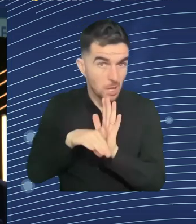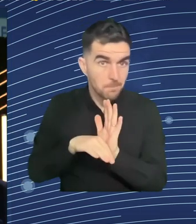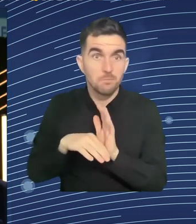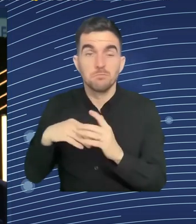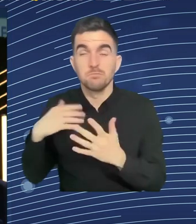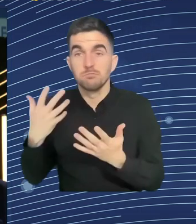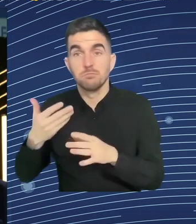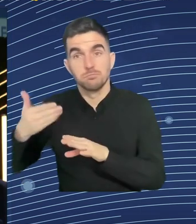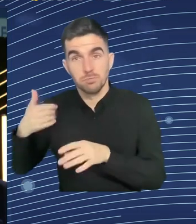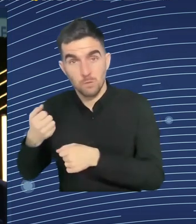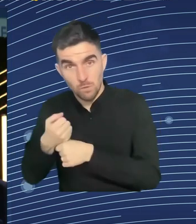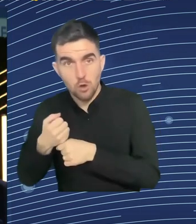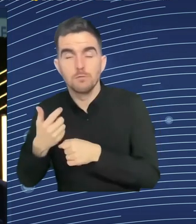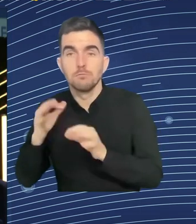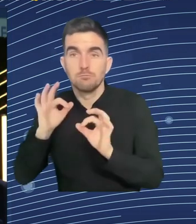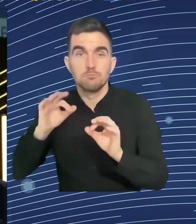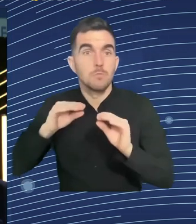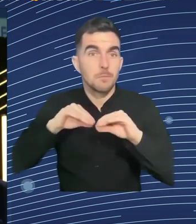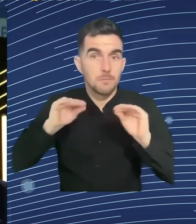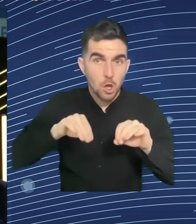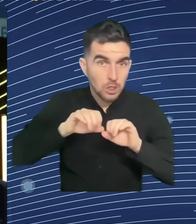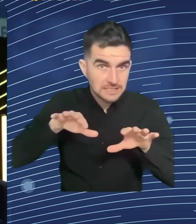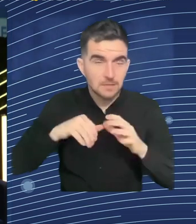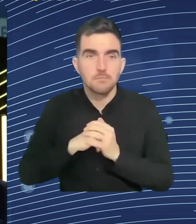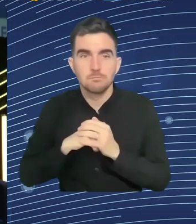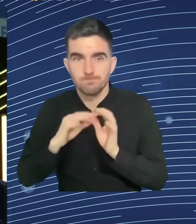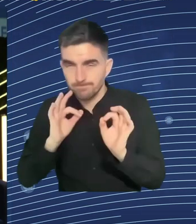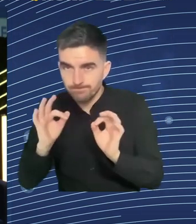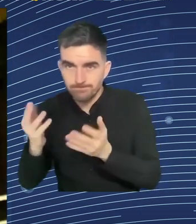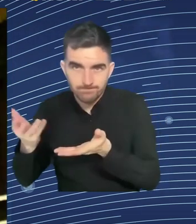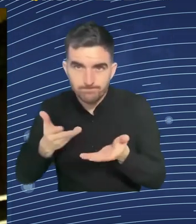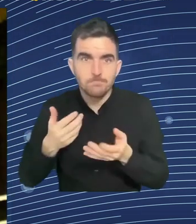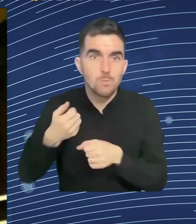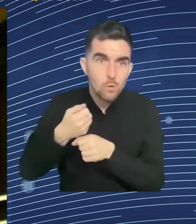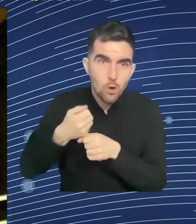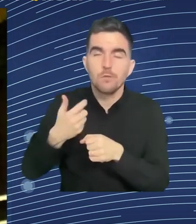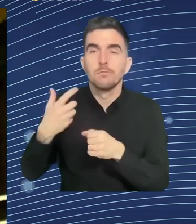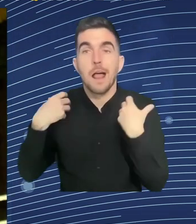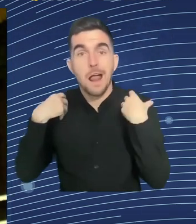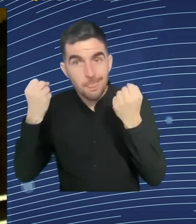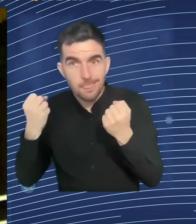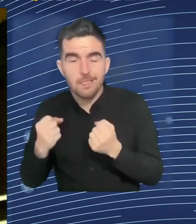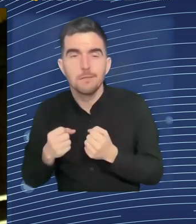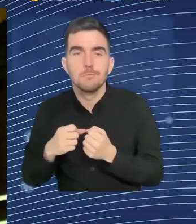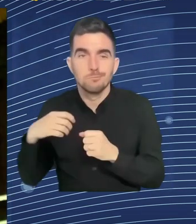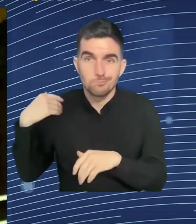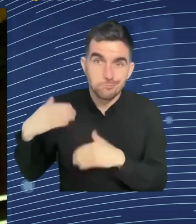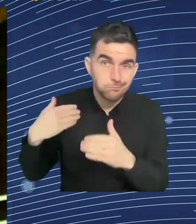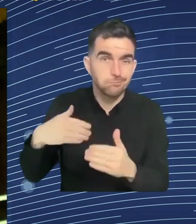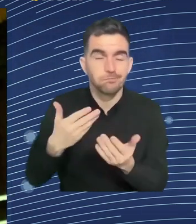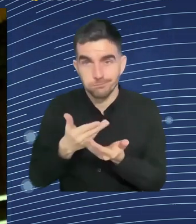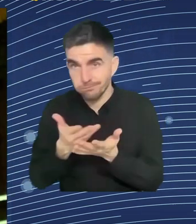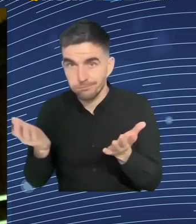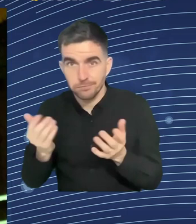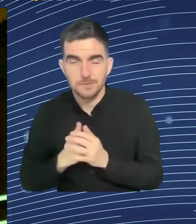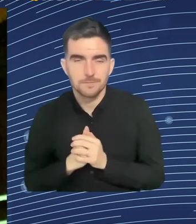leaps. So what do they do? Not just the technical skills, but also soft skills, so we make sure we teach them transferable skills,